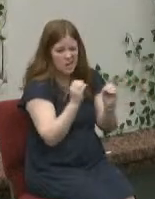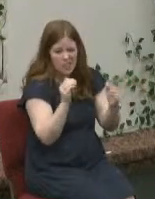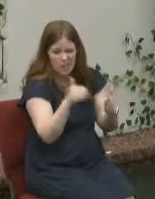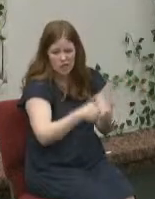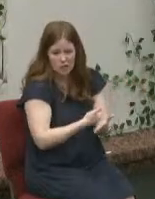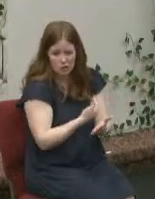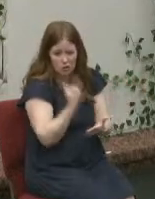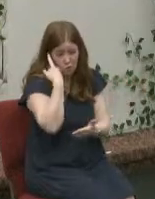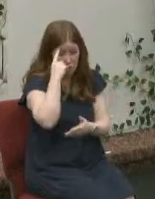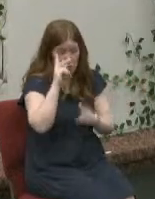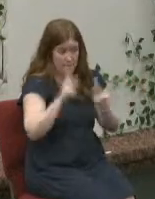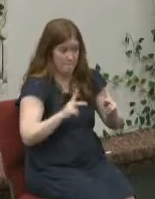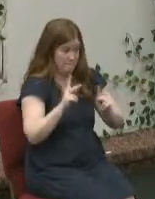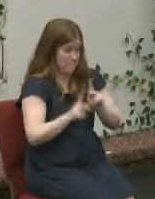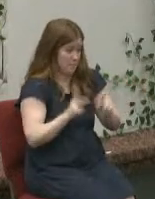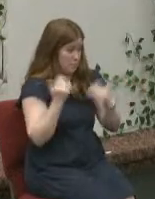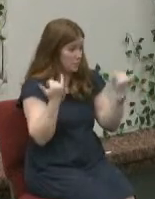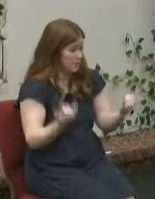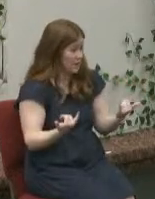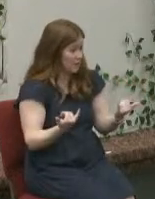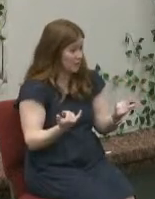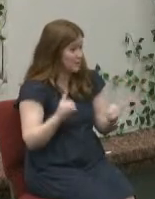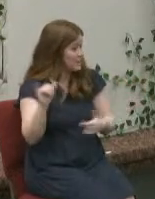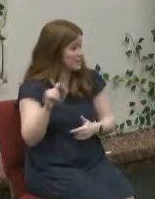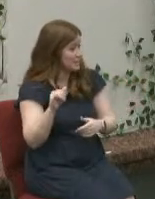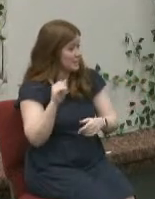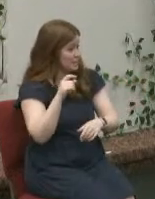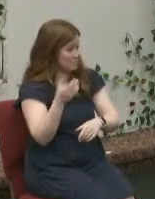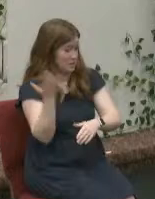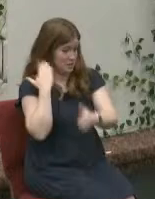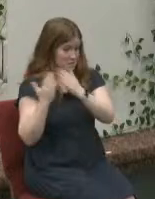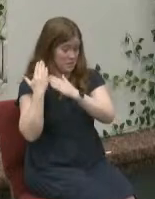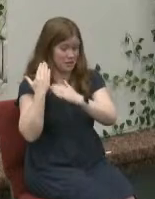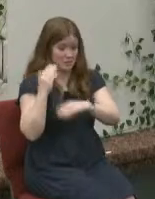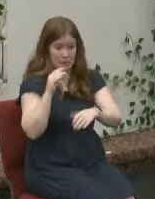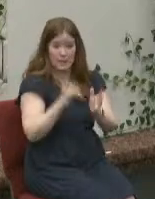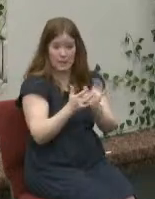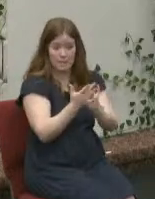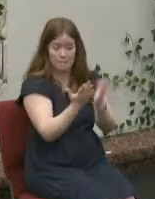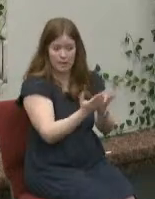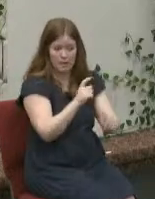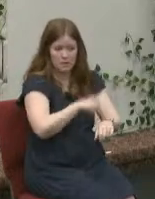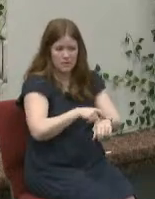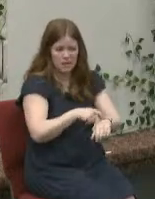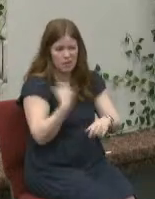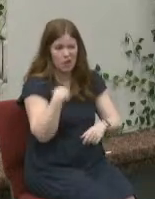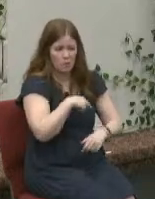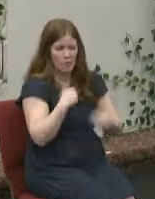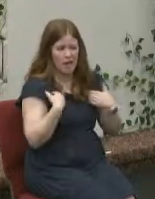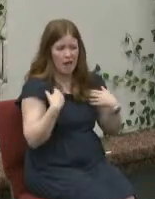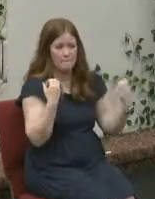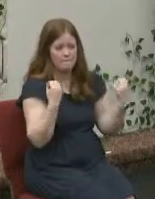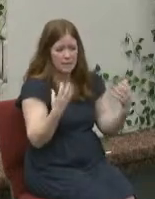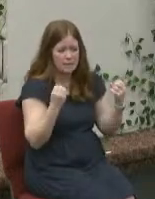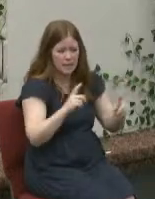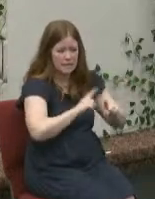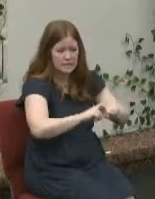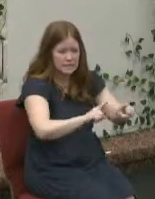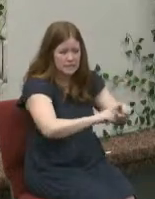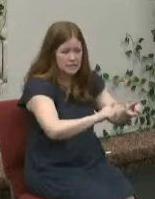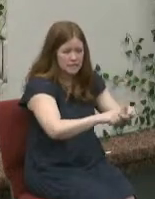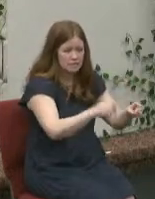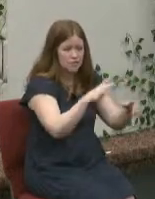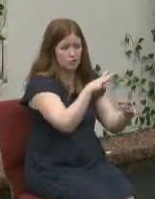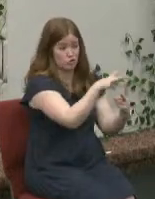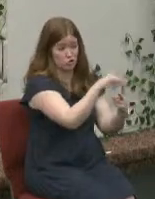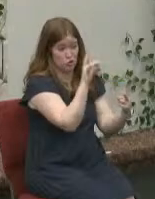who live in our culture in our society today now we have numerous divergences really that take place and have taken place all